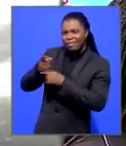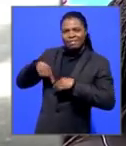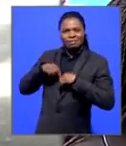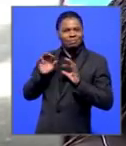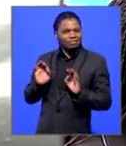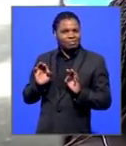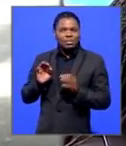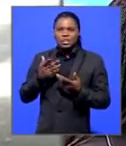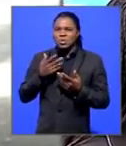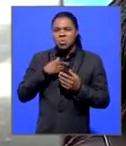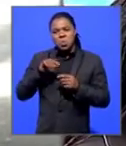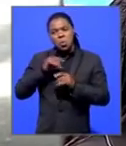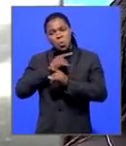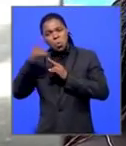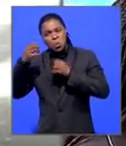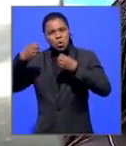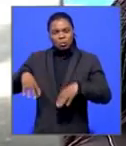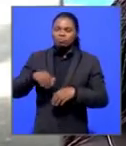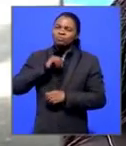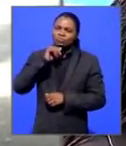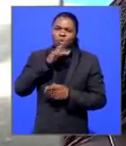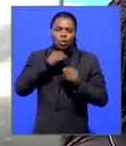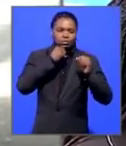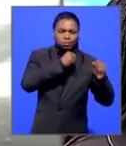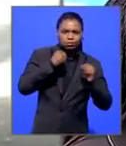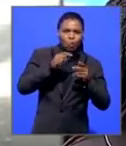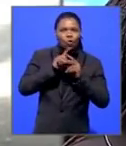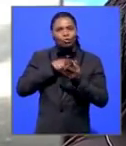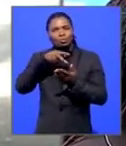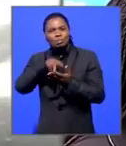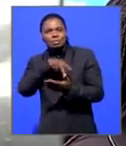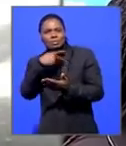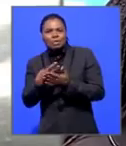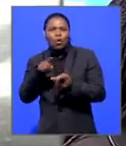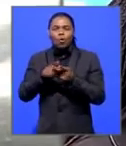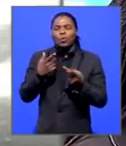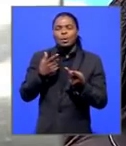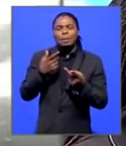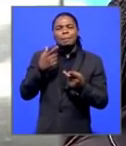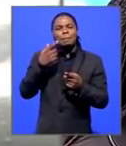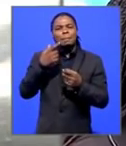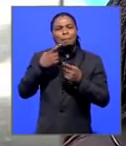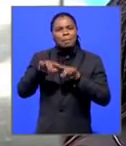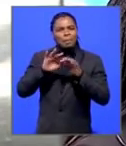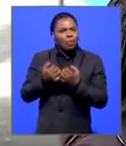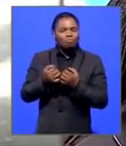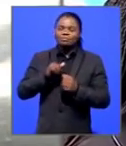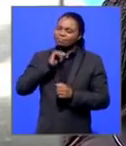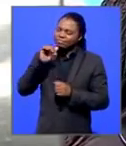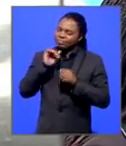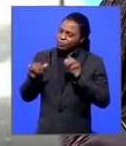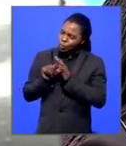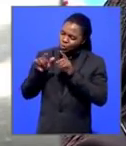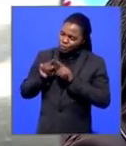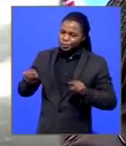whether you you won or lost, whether you're a boxer or gymnast or football player, that you will equally as important. So you said